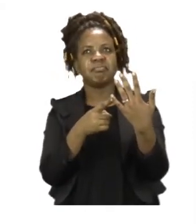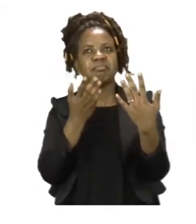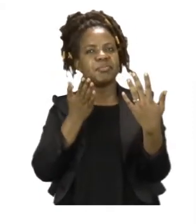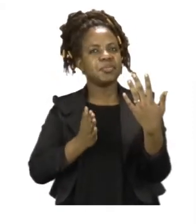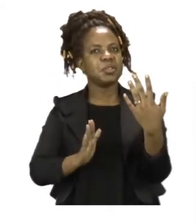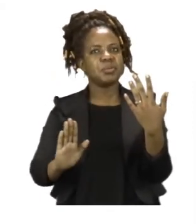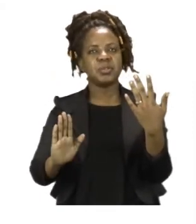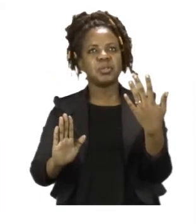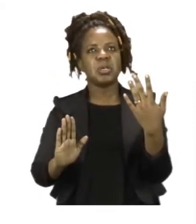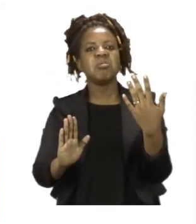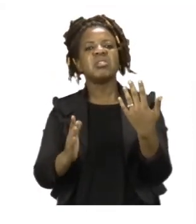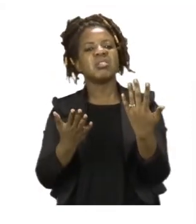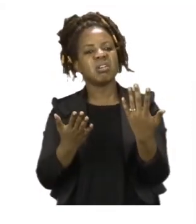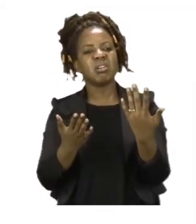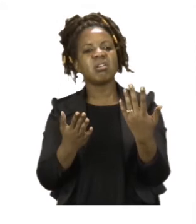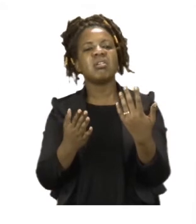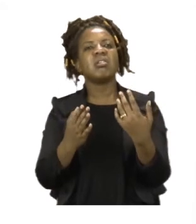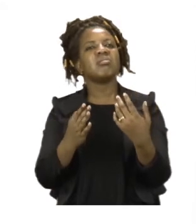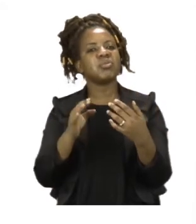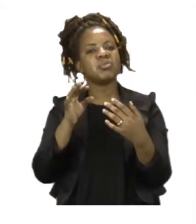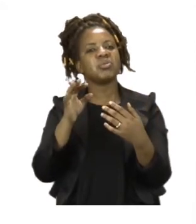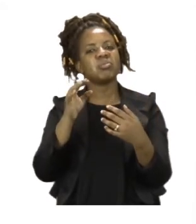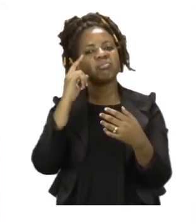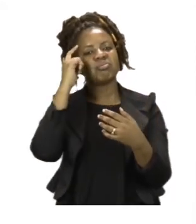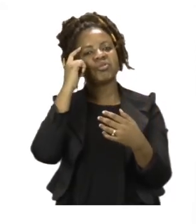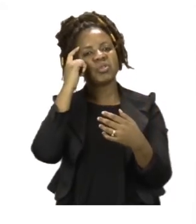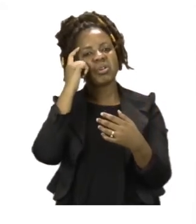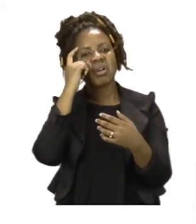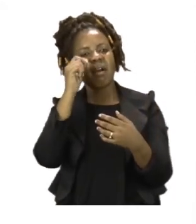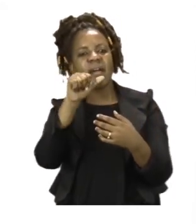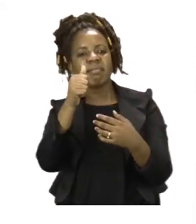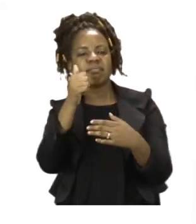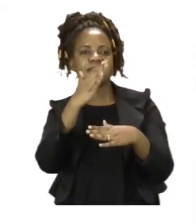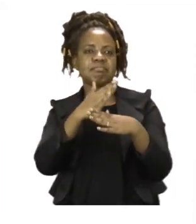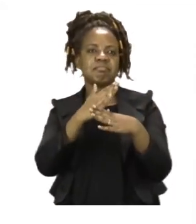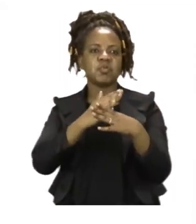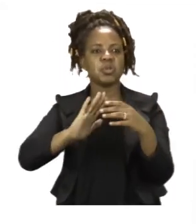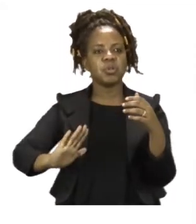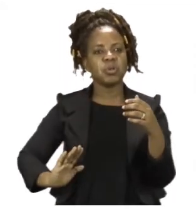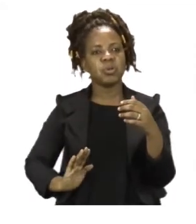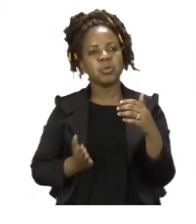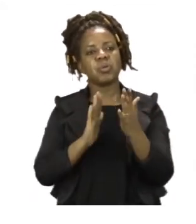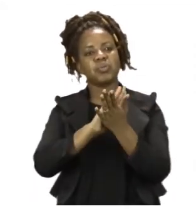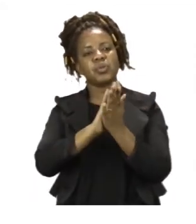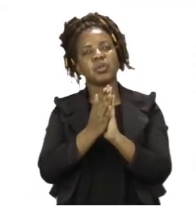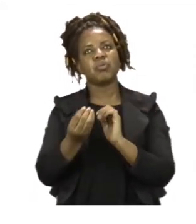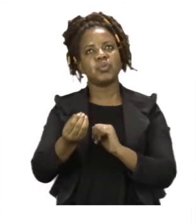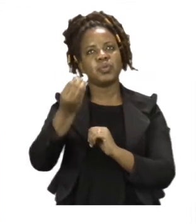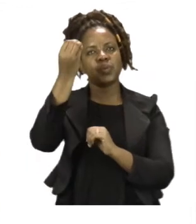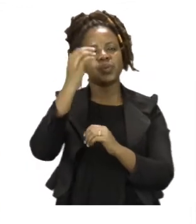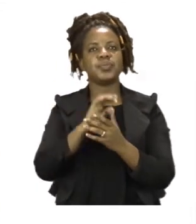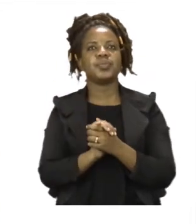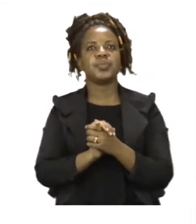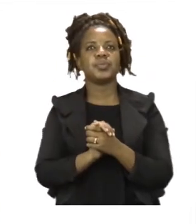you would like to become. So we're going to start our sentence with, when I am an adult, I would